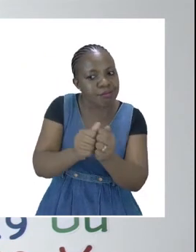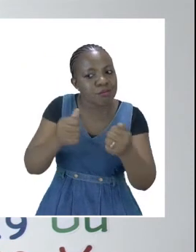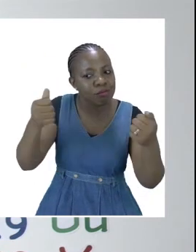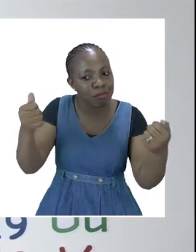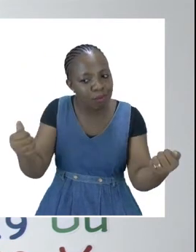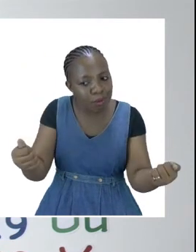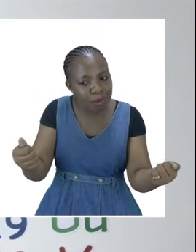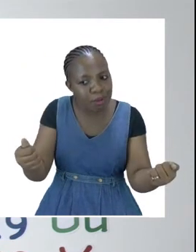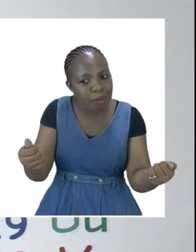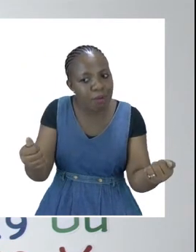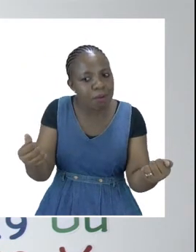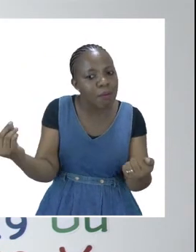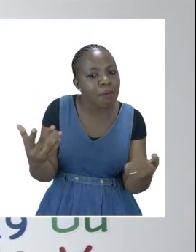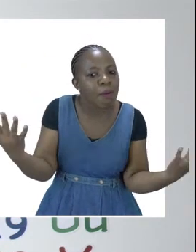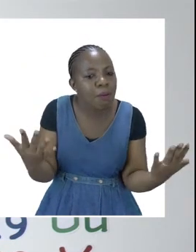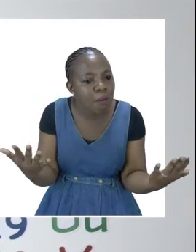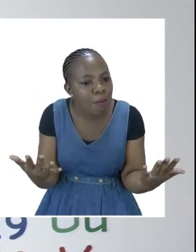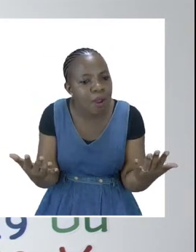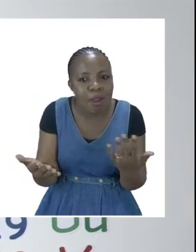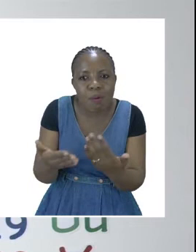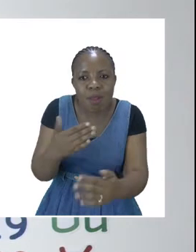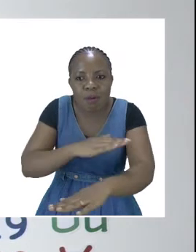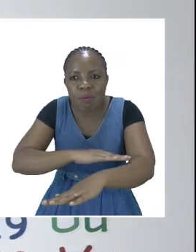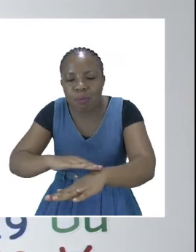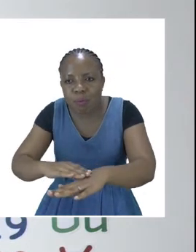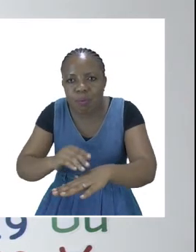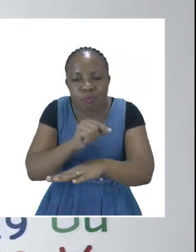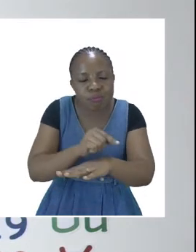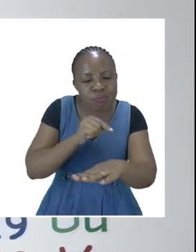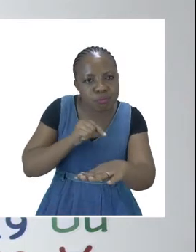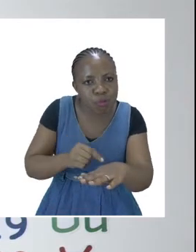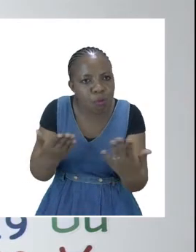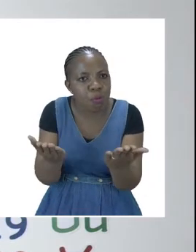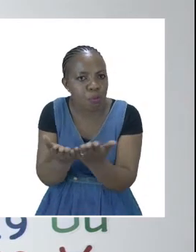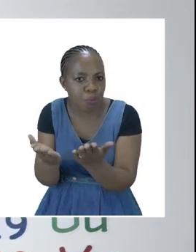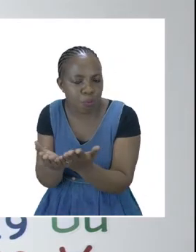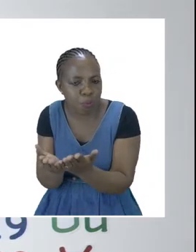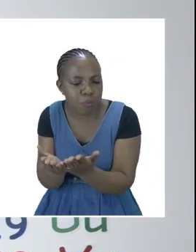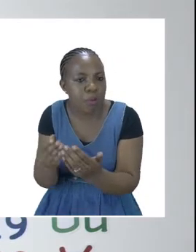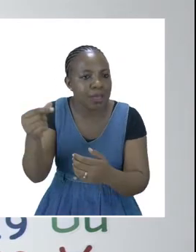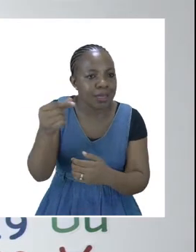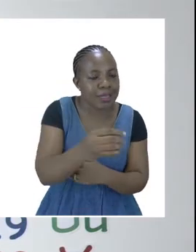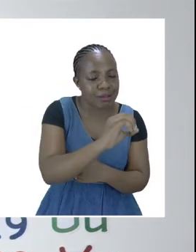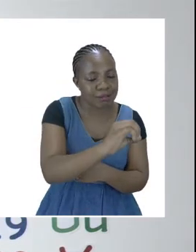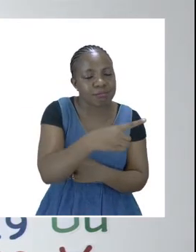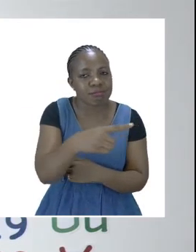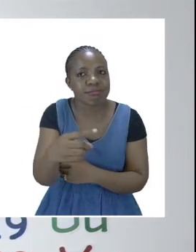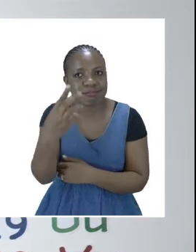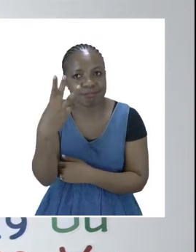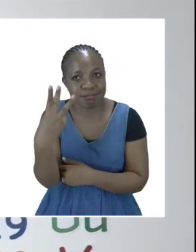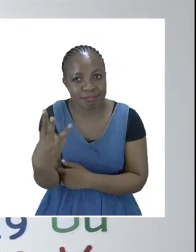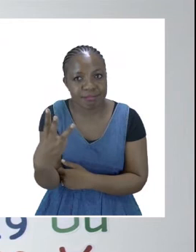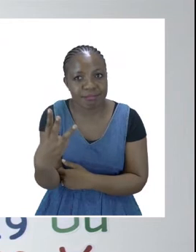every Monday to Thursday for pre-primary up until grade three. The